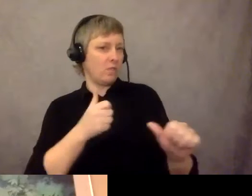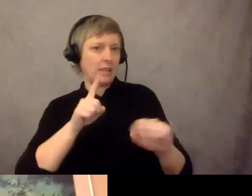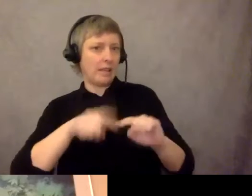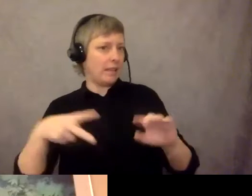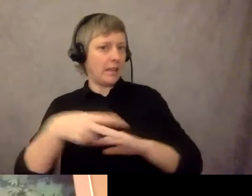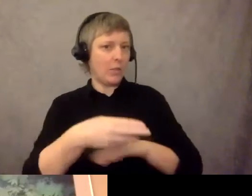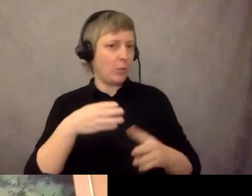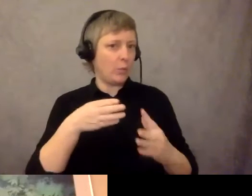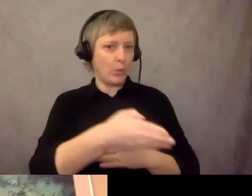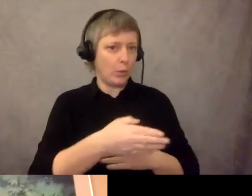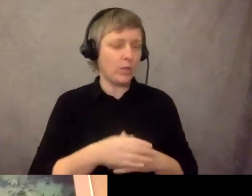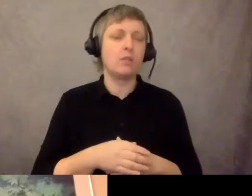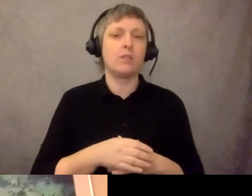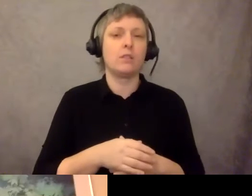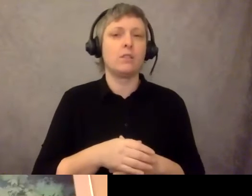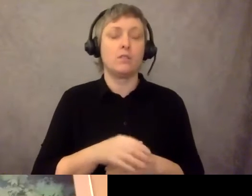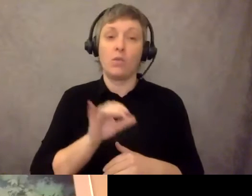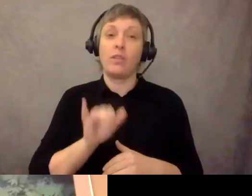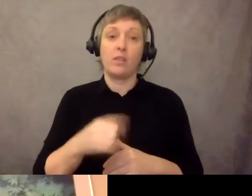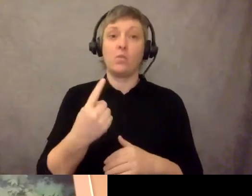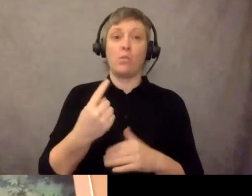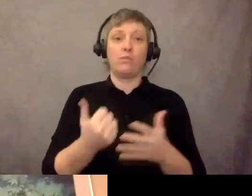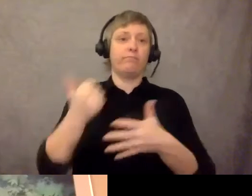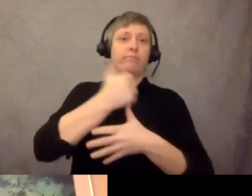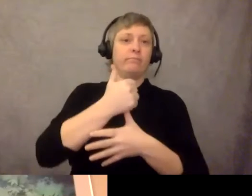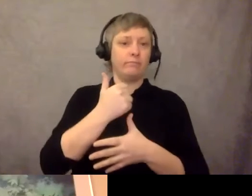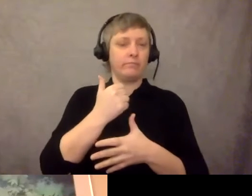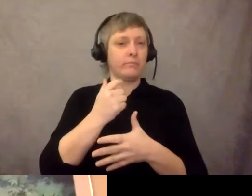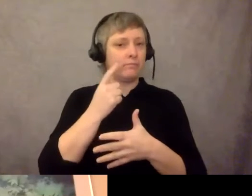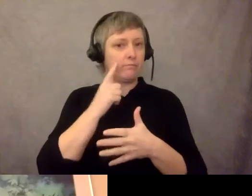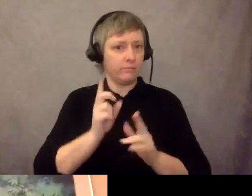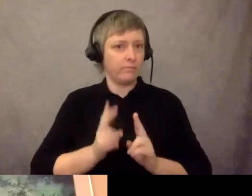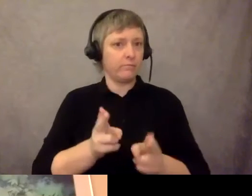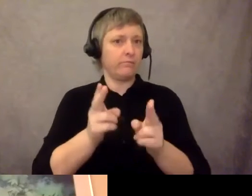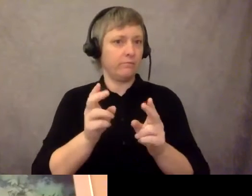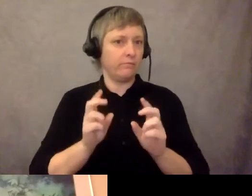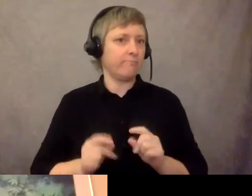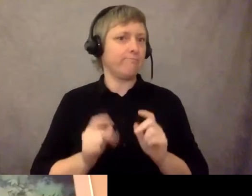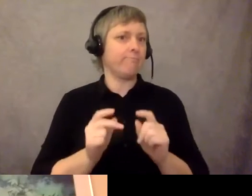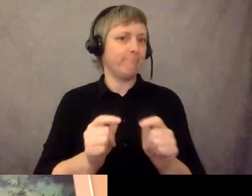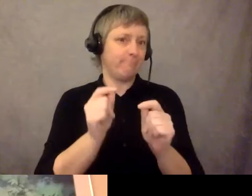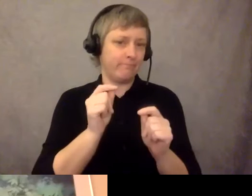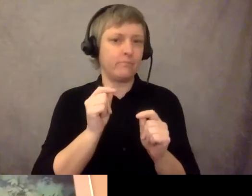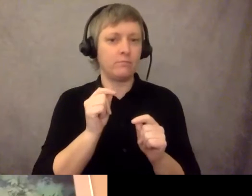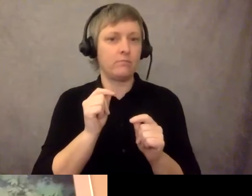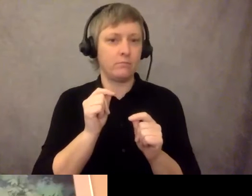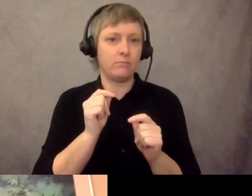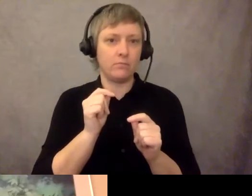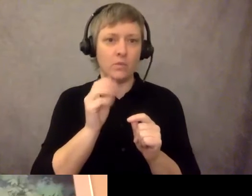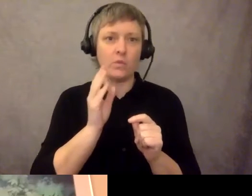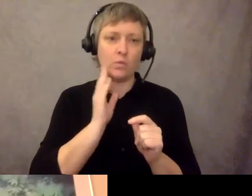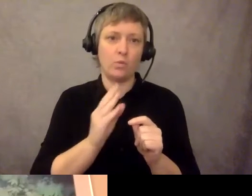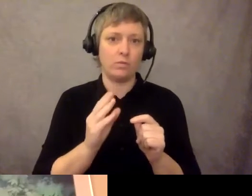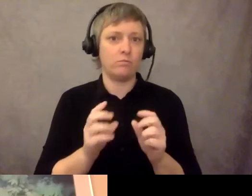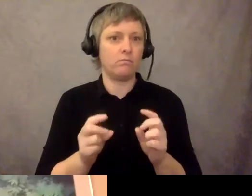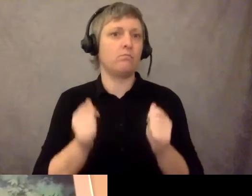urgent things to get underway right away. So we will be getting on that right away should the ballot measure ultimately pass.